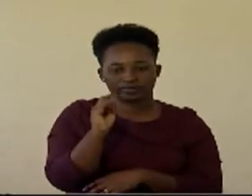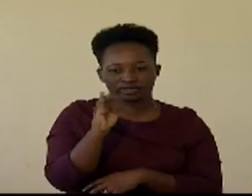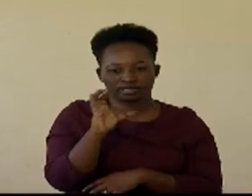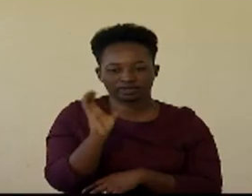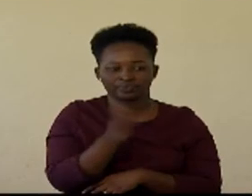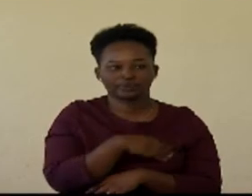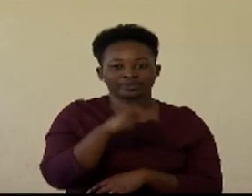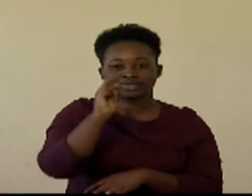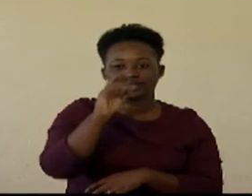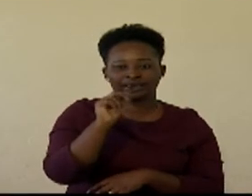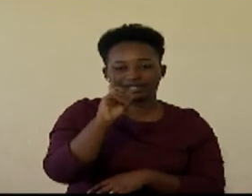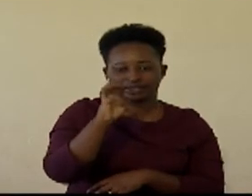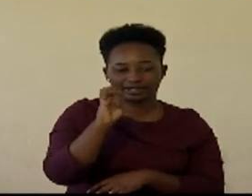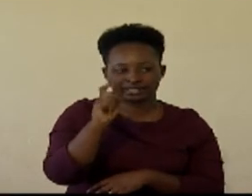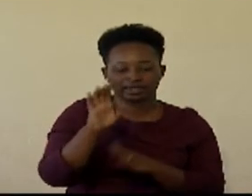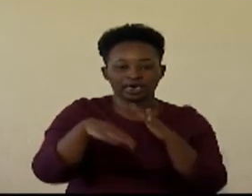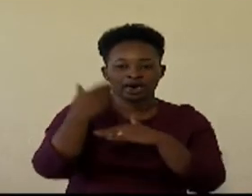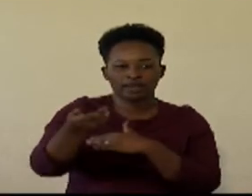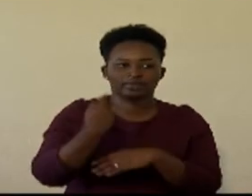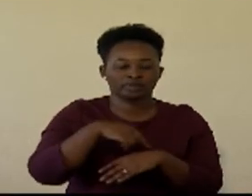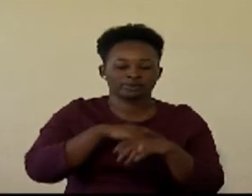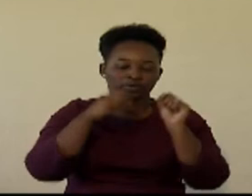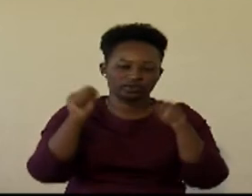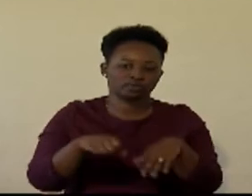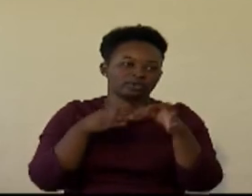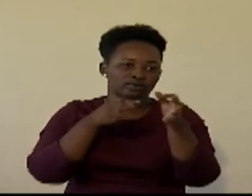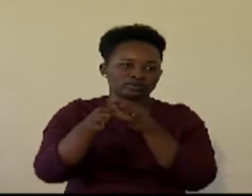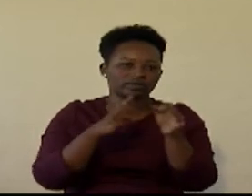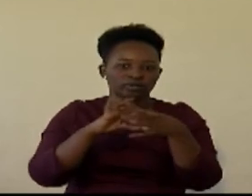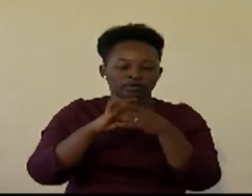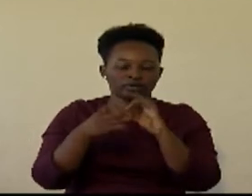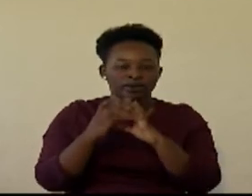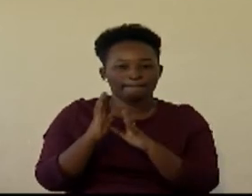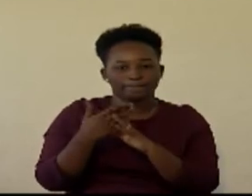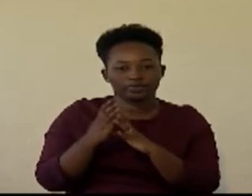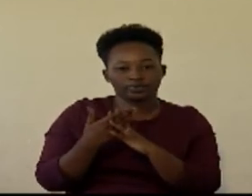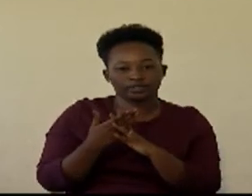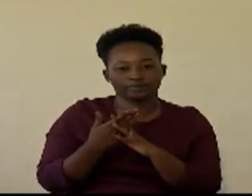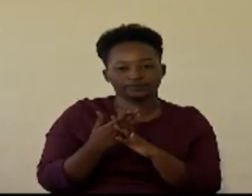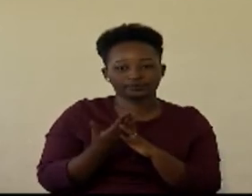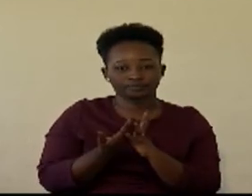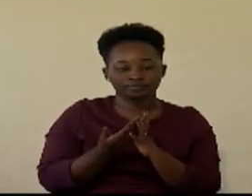some bit of a connection between when cells wrongly divide and